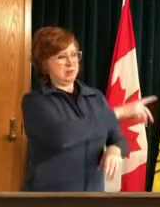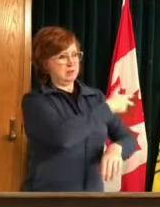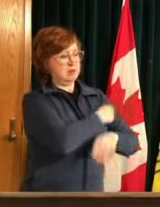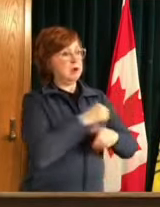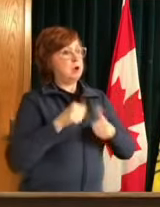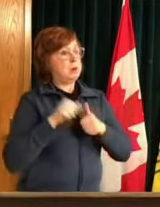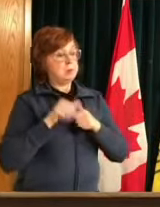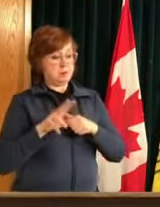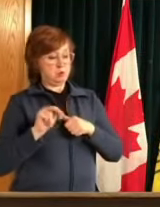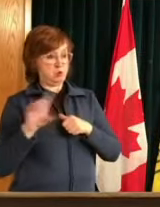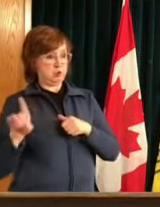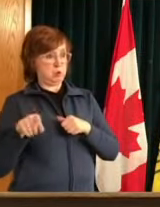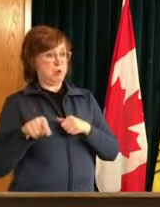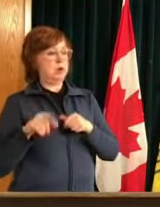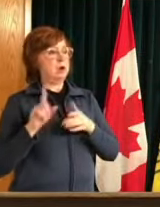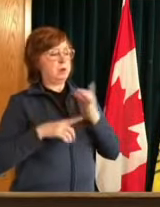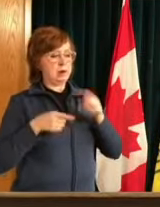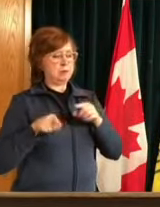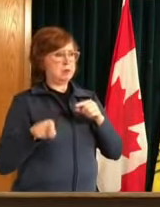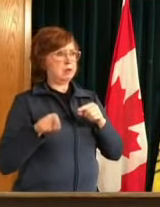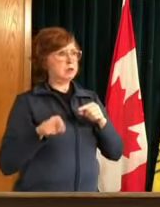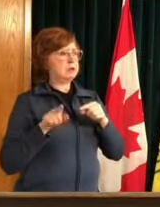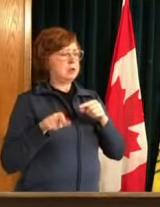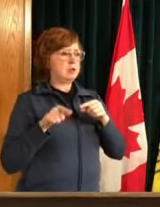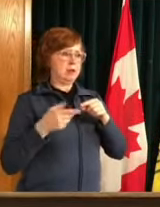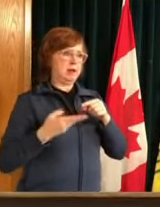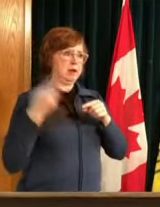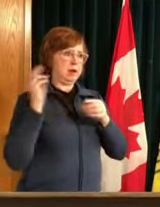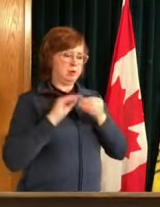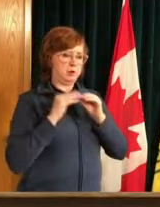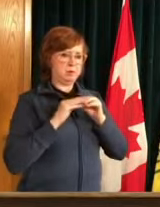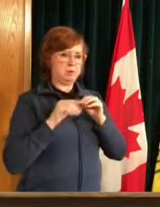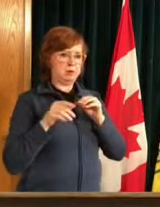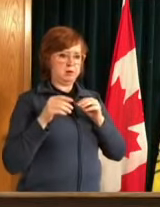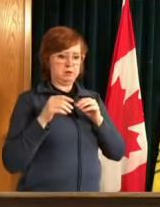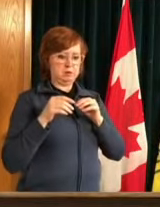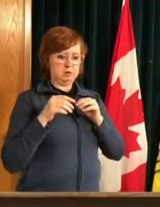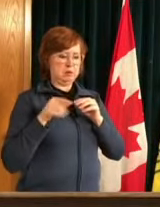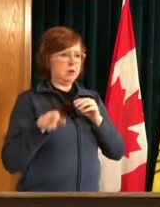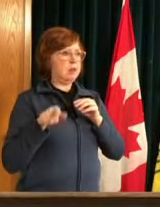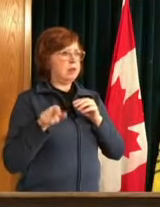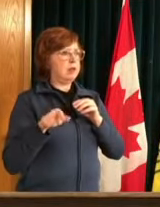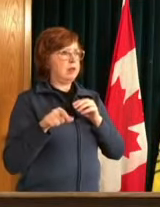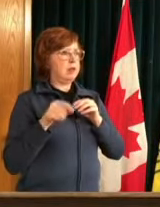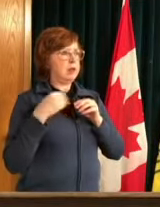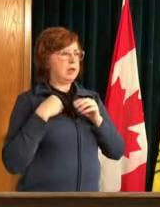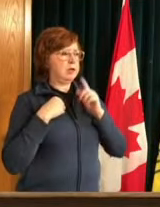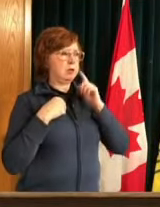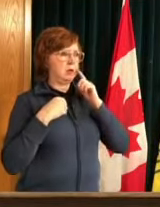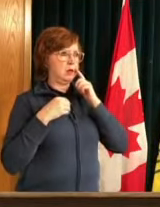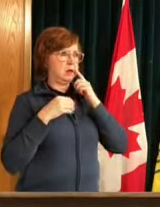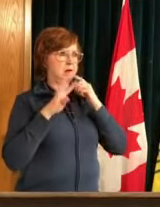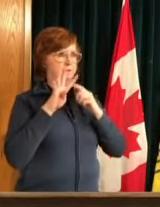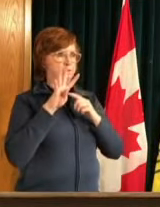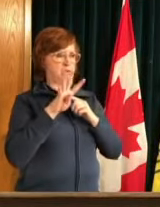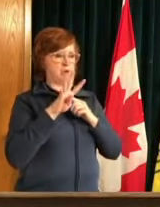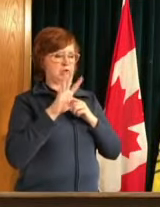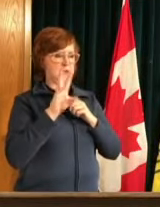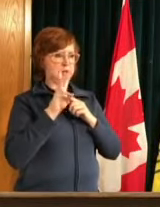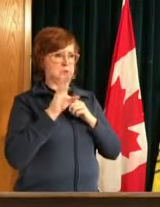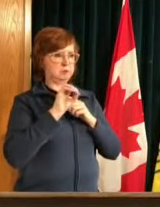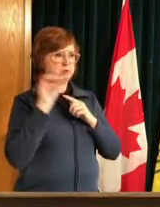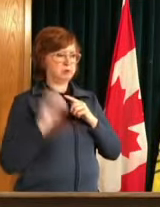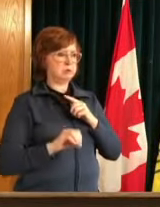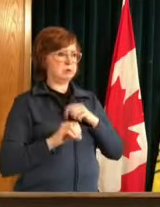uh if you go a few months back with a you know they're at 45 or 46 uptake uh one dose in their in their state right